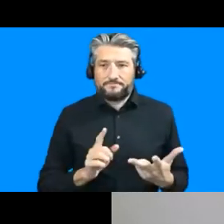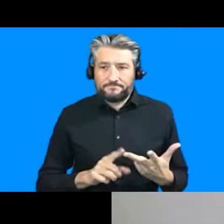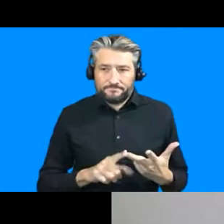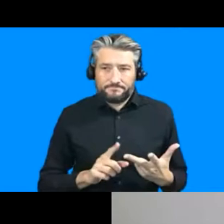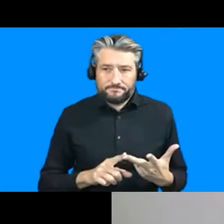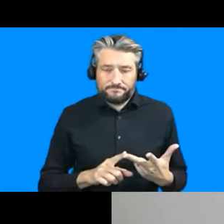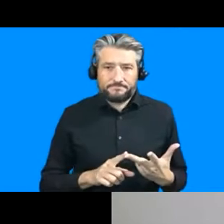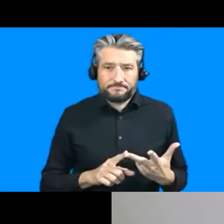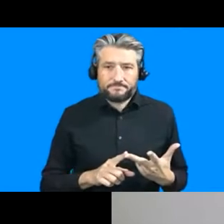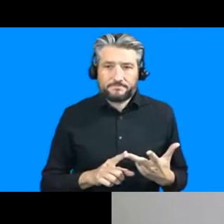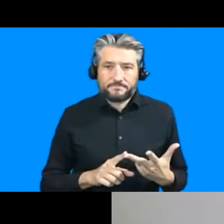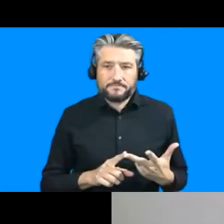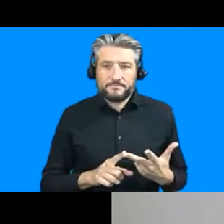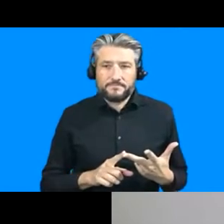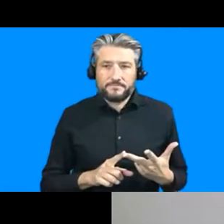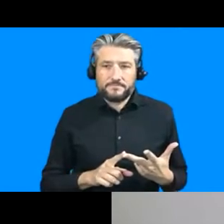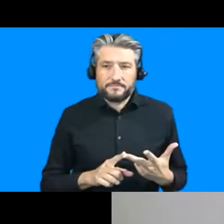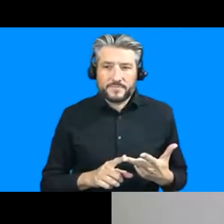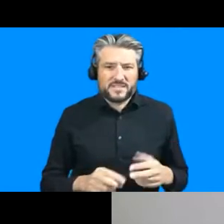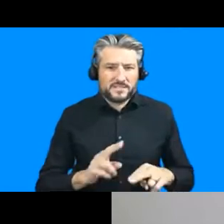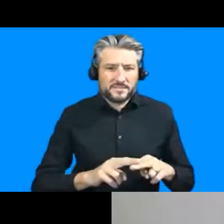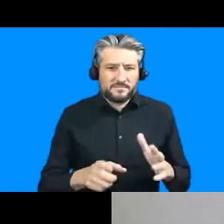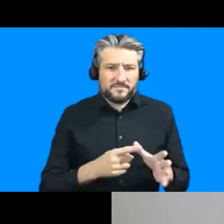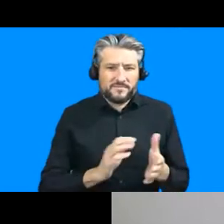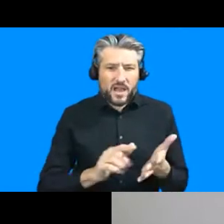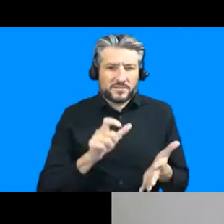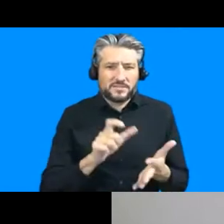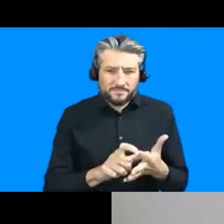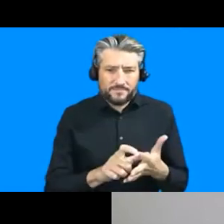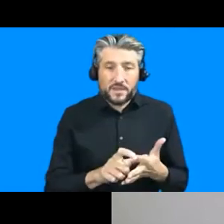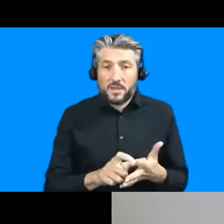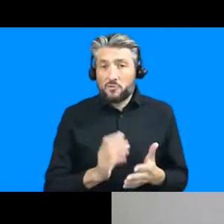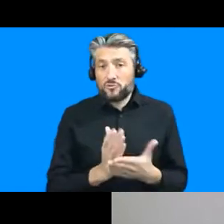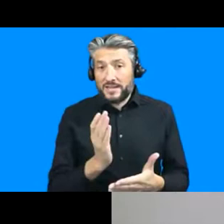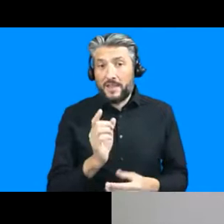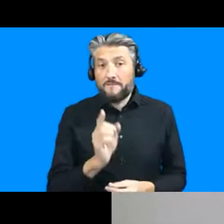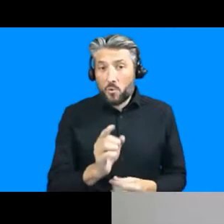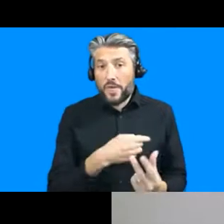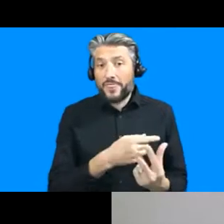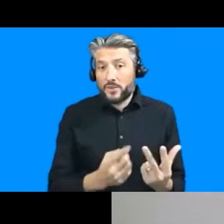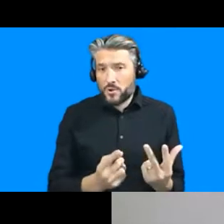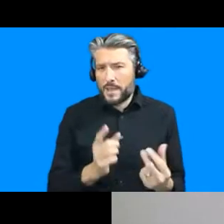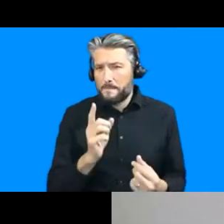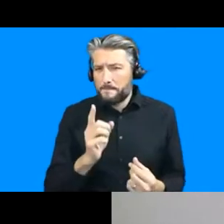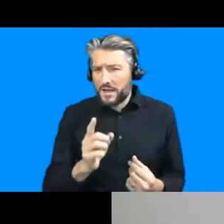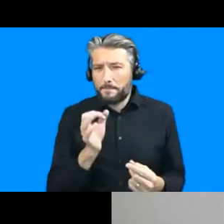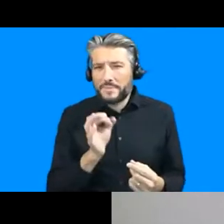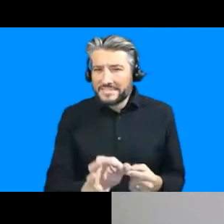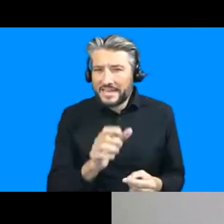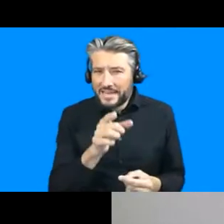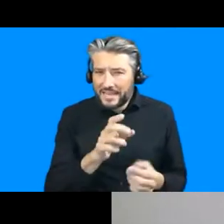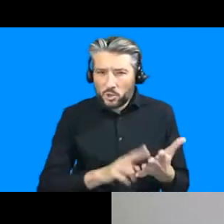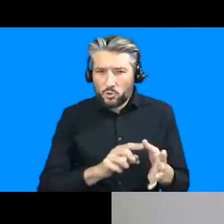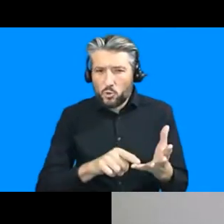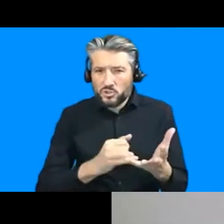to all panelists again but she actually directs it particularly to to nosheen to outline um some gender